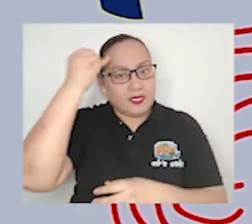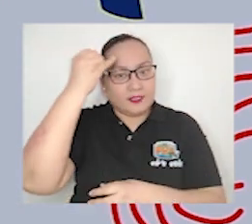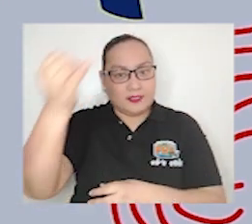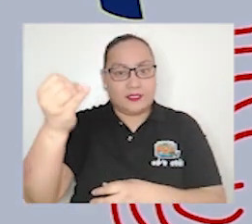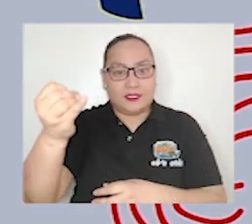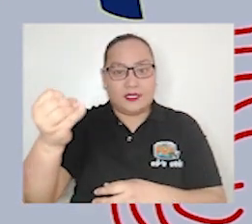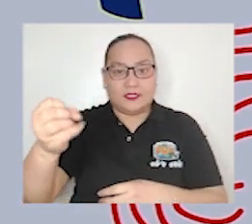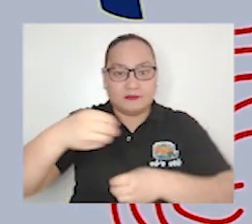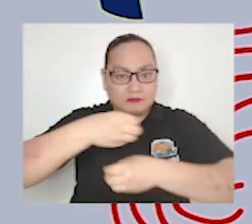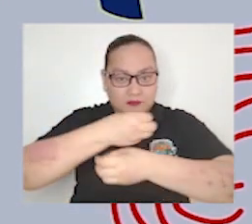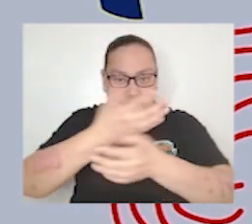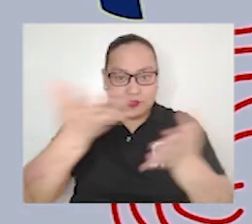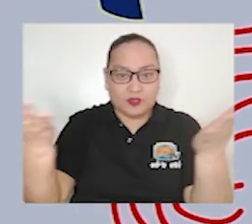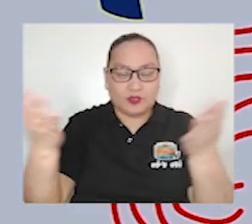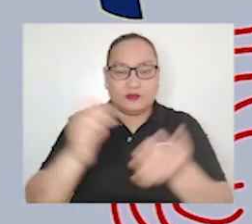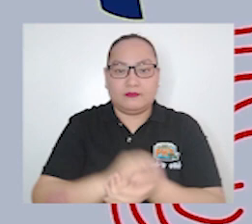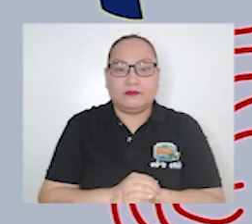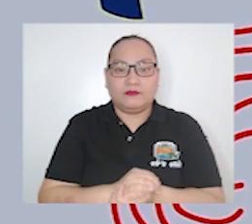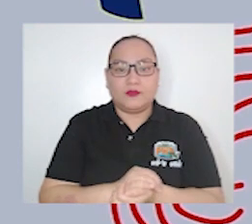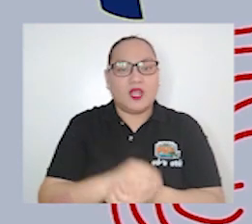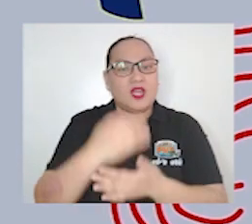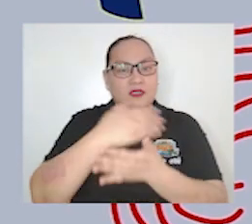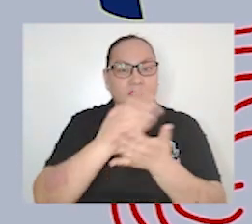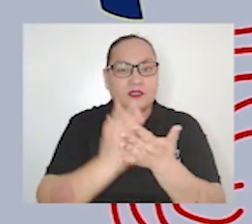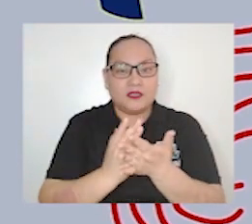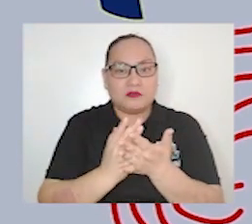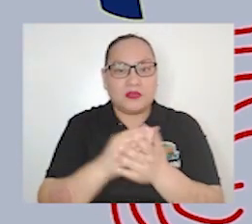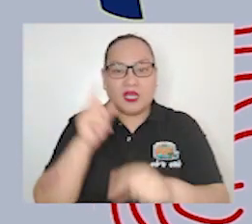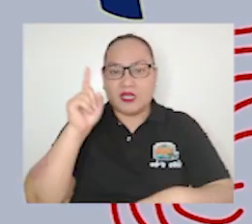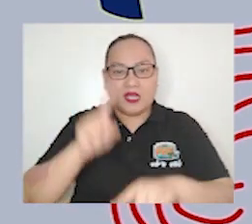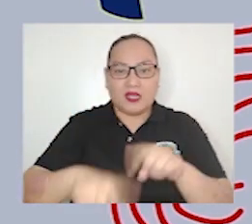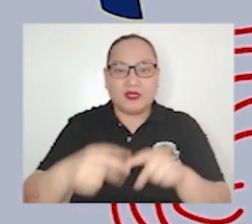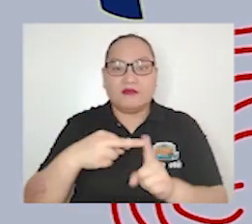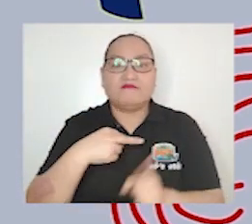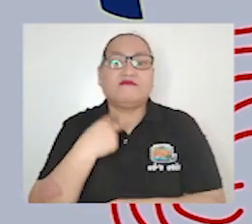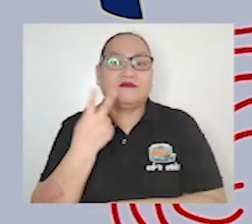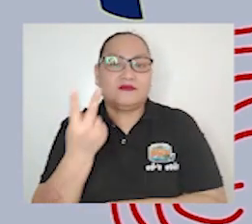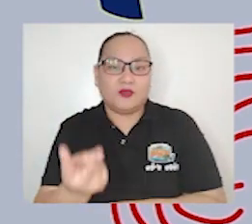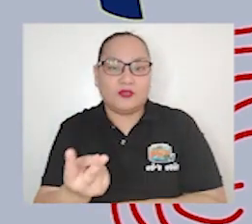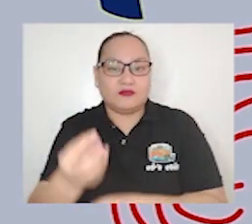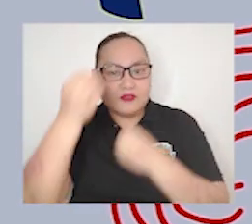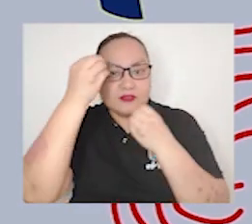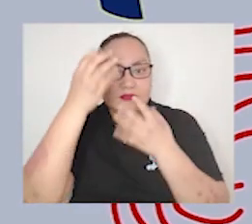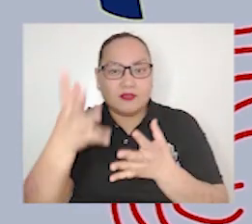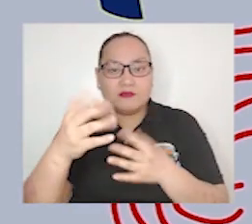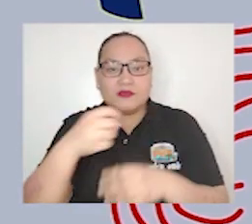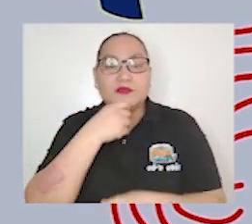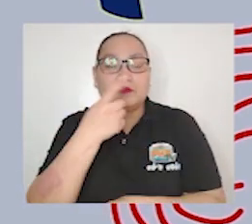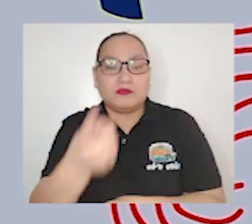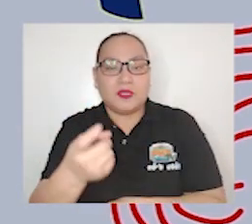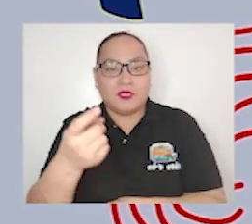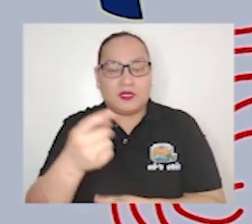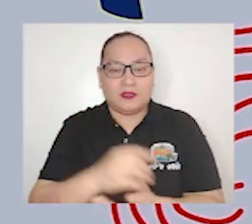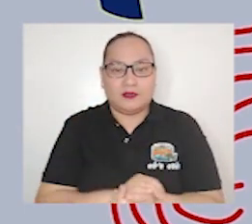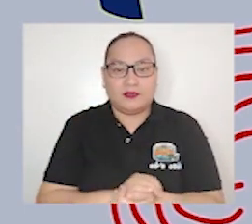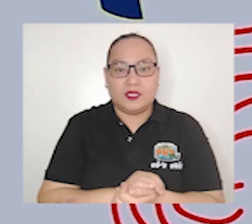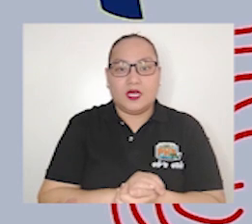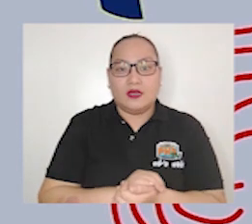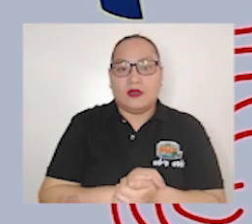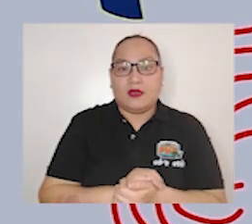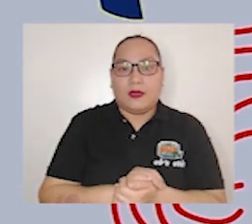Majority of the people cannot voice out their opinions and sentiments about issues prevailing in society